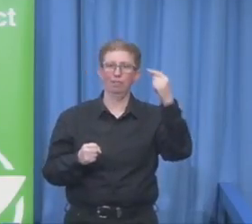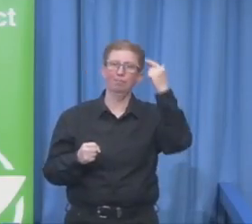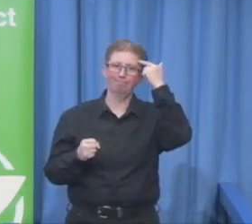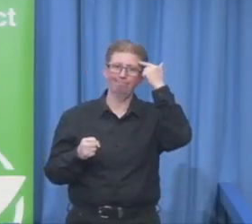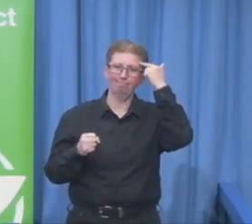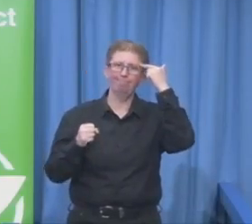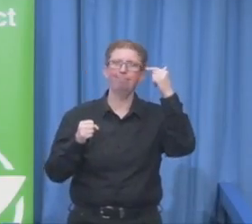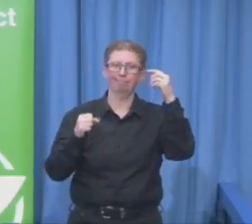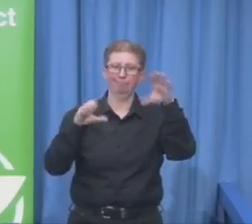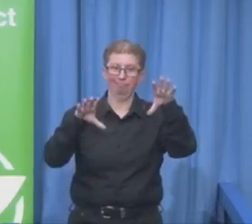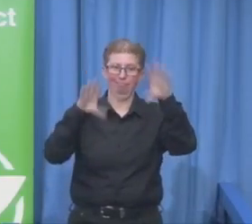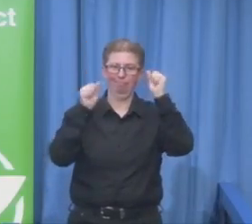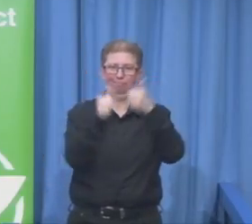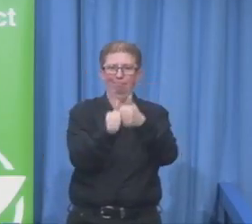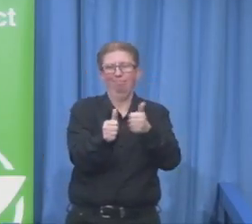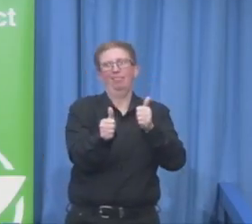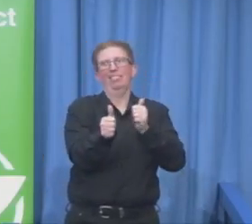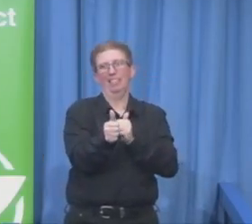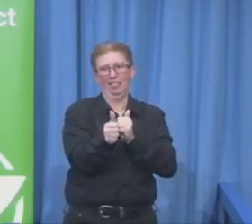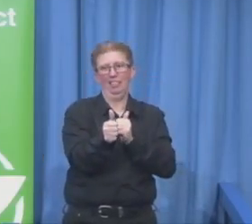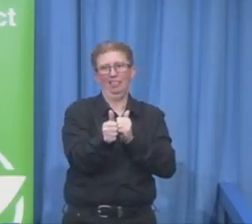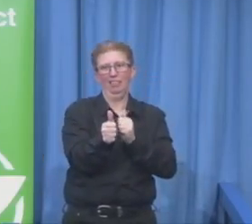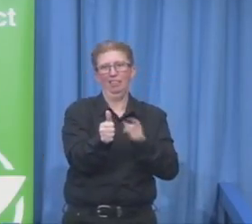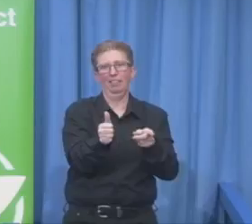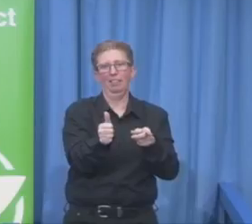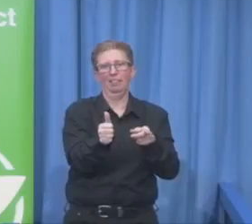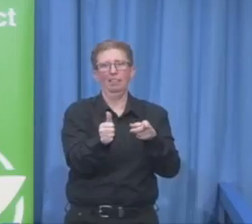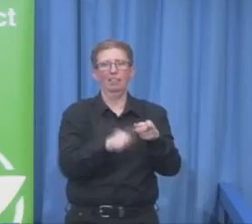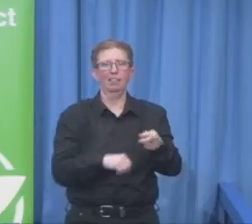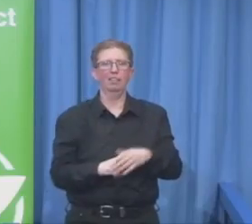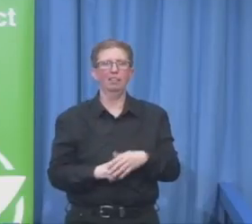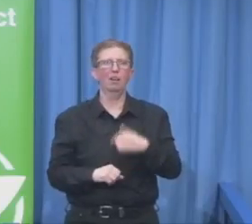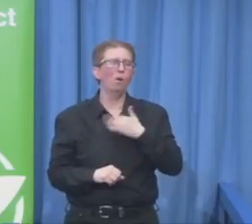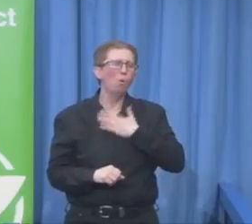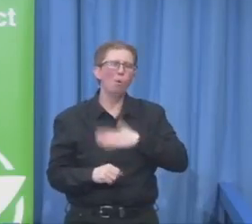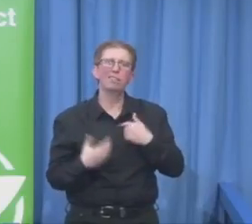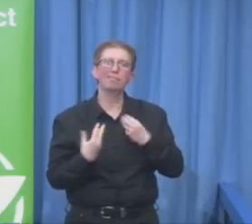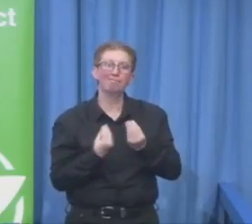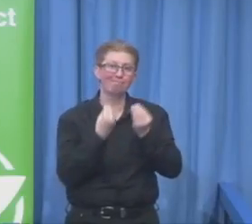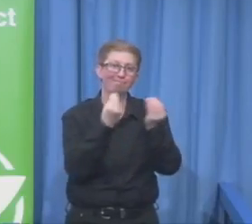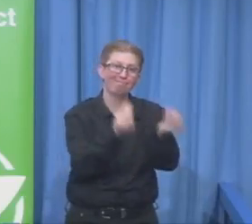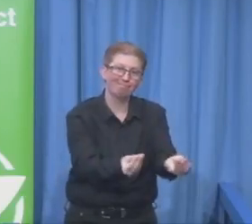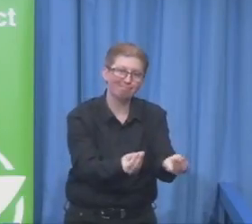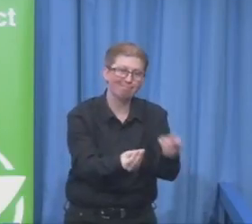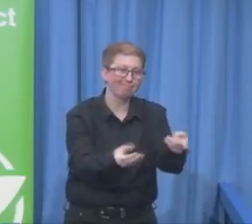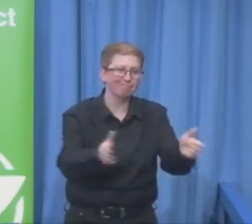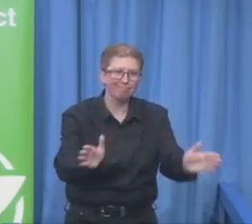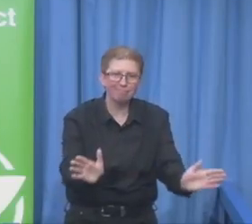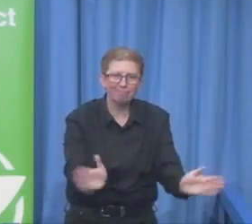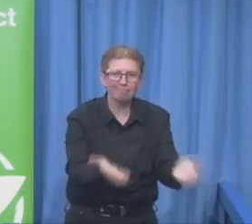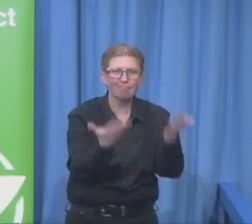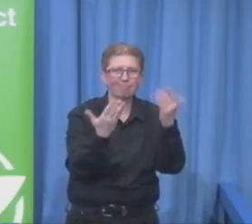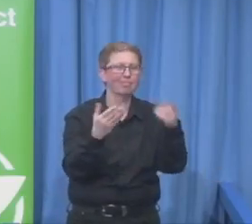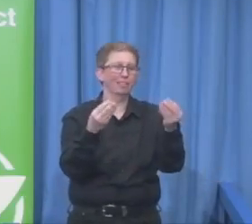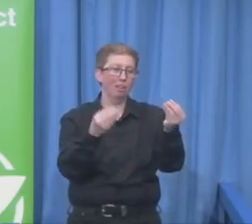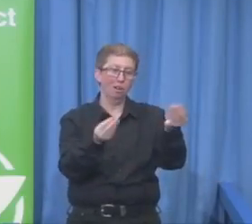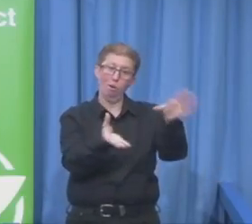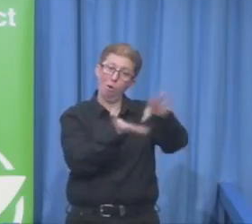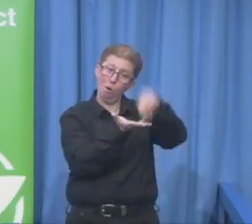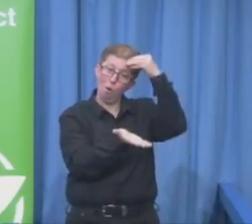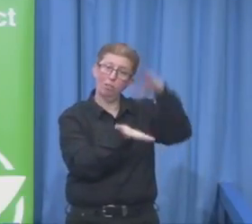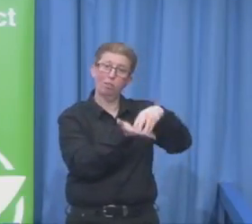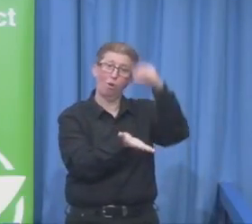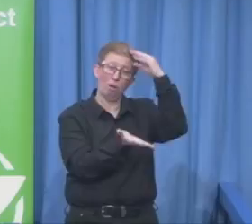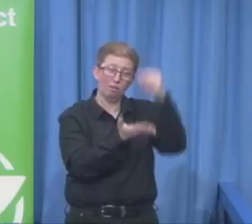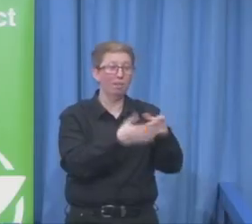to work, to find their own way to make their own decisions and to live their own